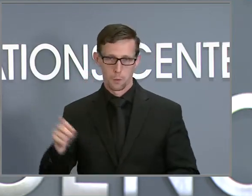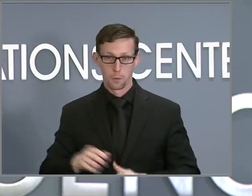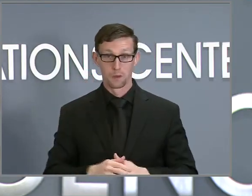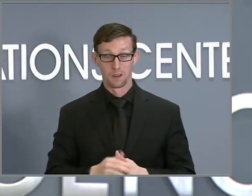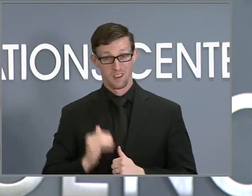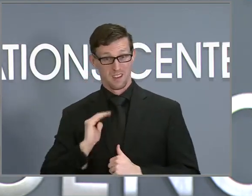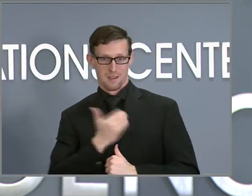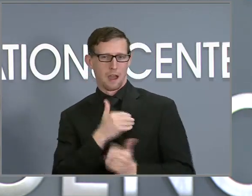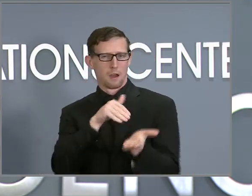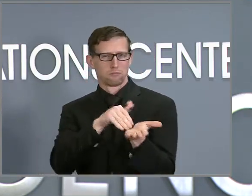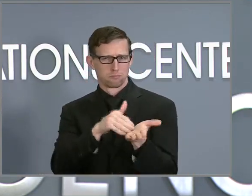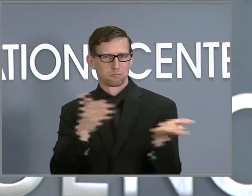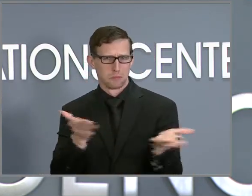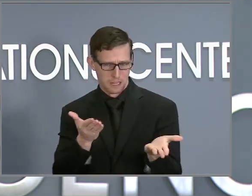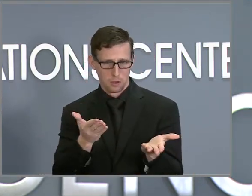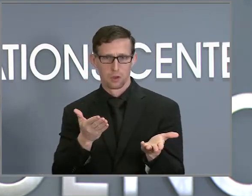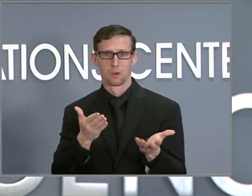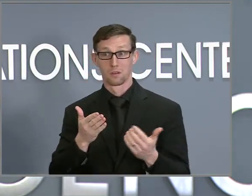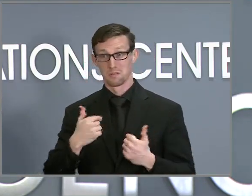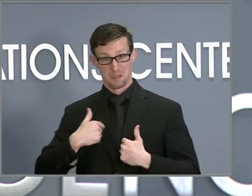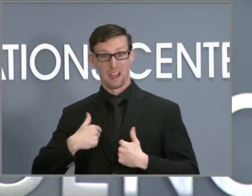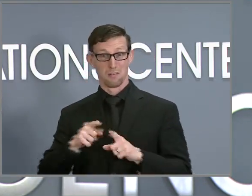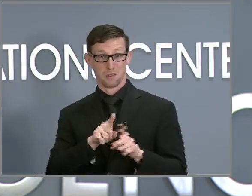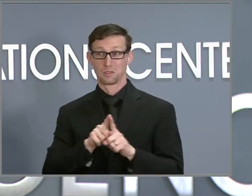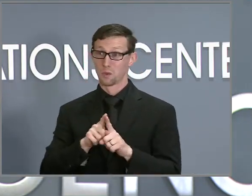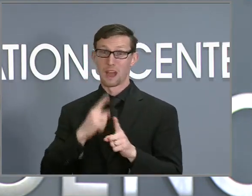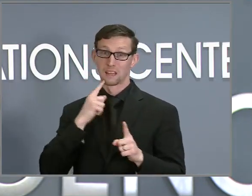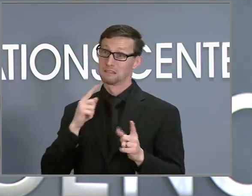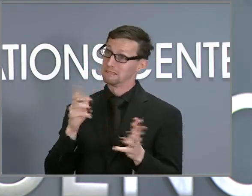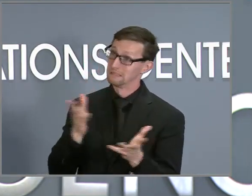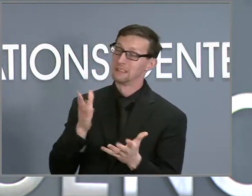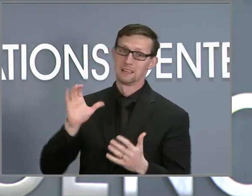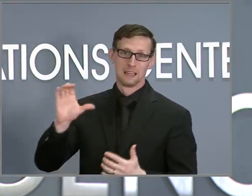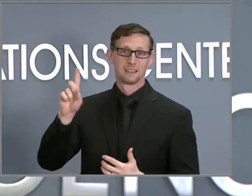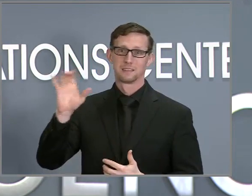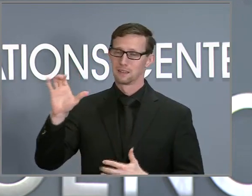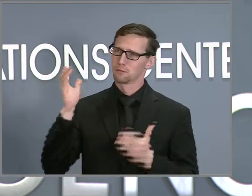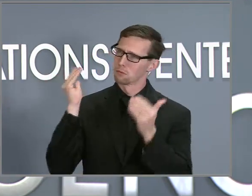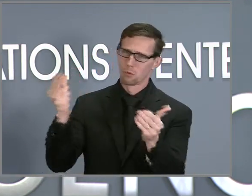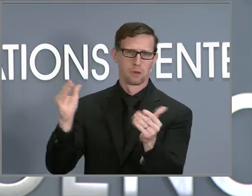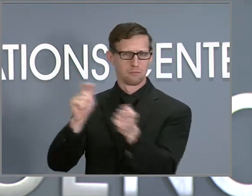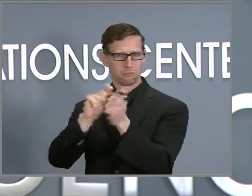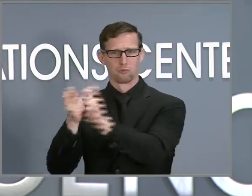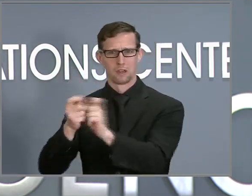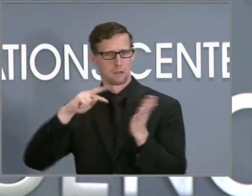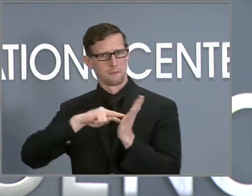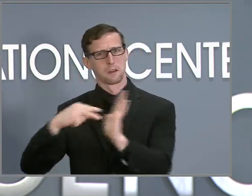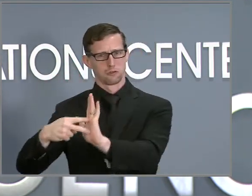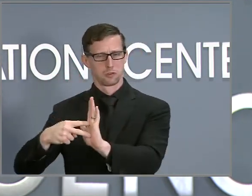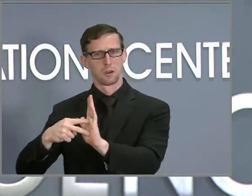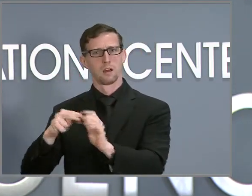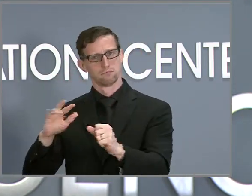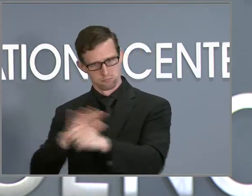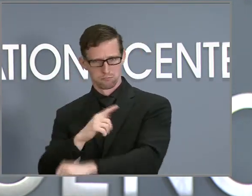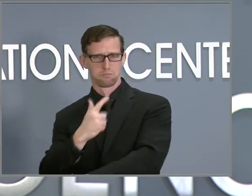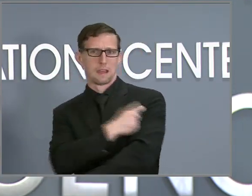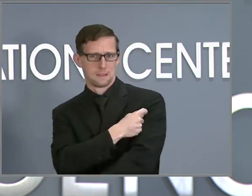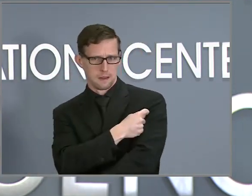encourage the CDC to do this as soon as possible. With these vaccines and boosters, we have an